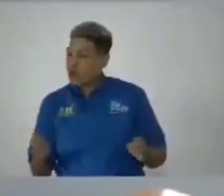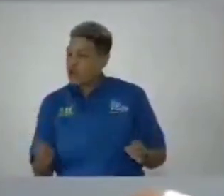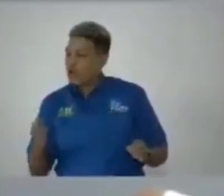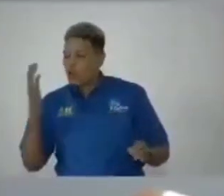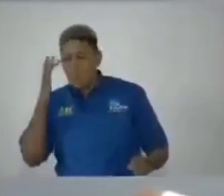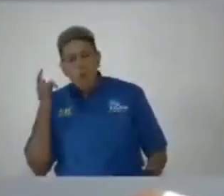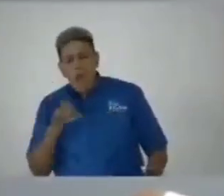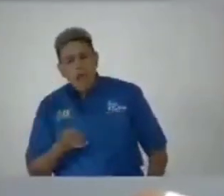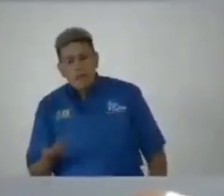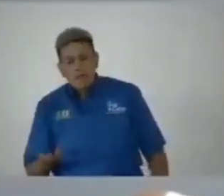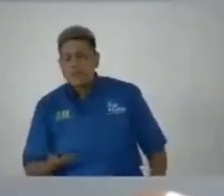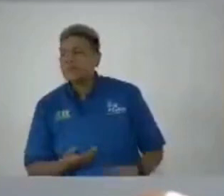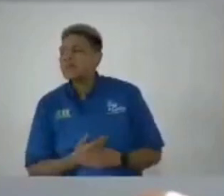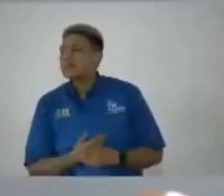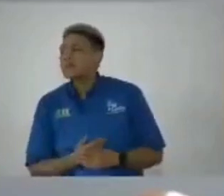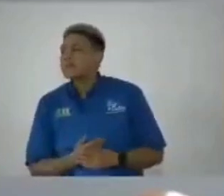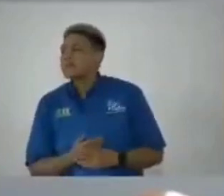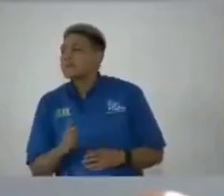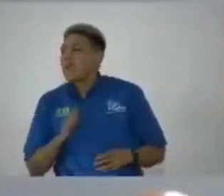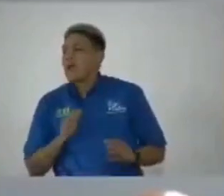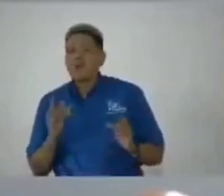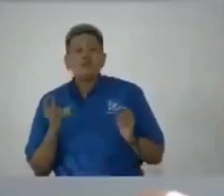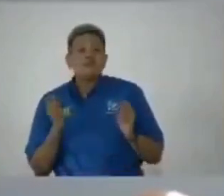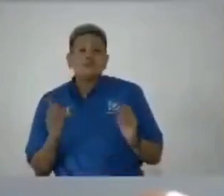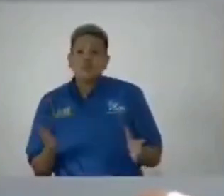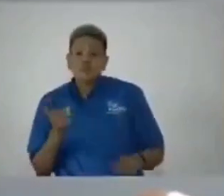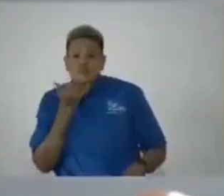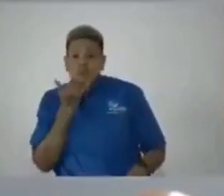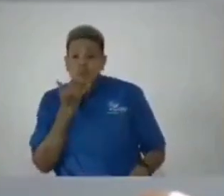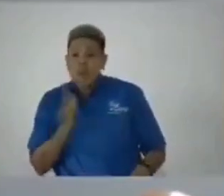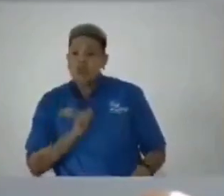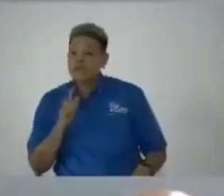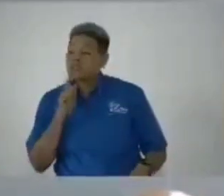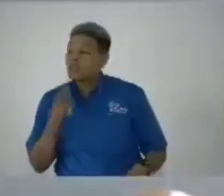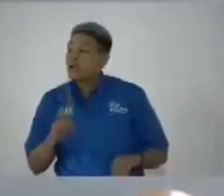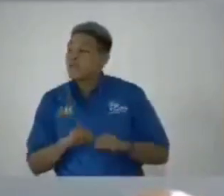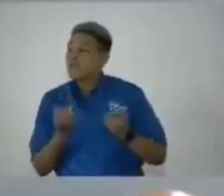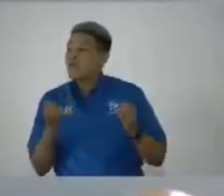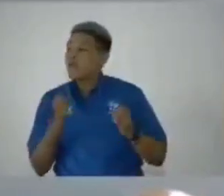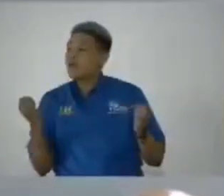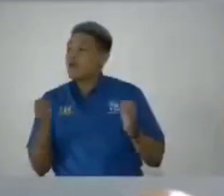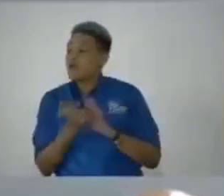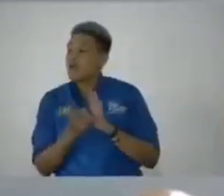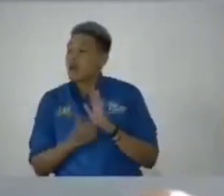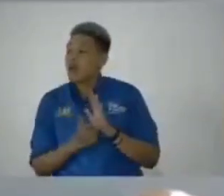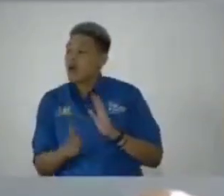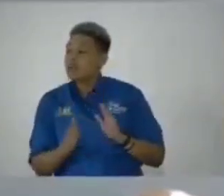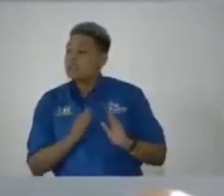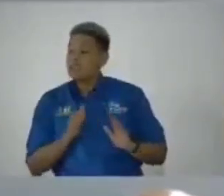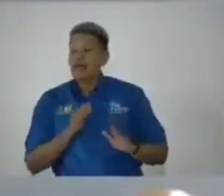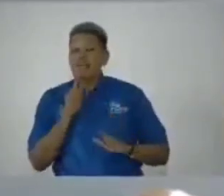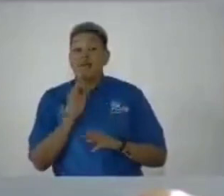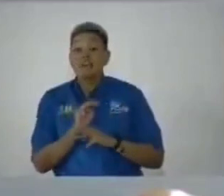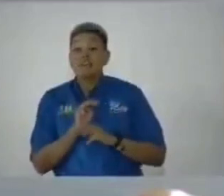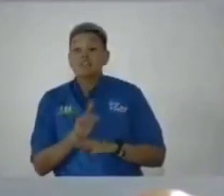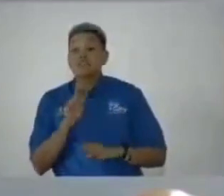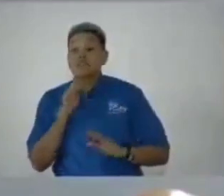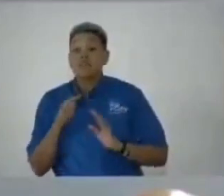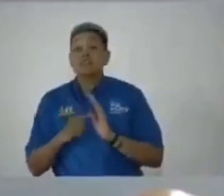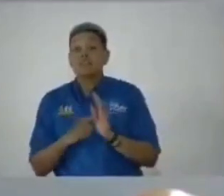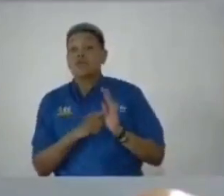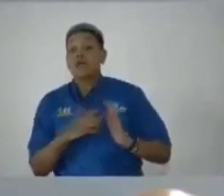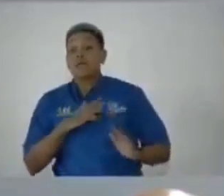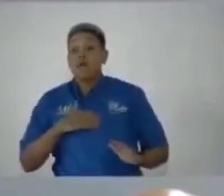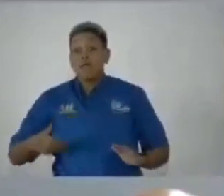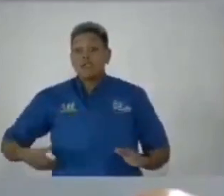was that because i did nothing wrong and i broke no law i as minister exercised my